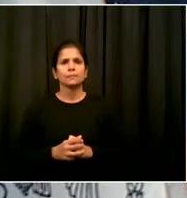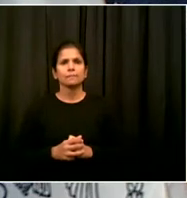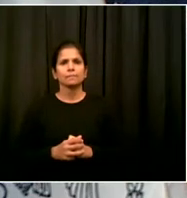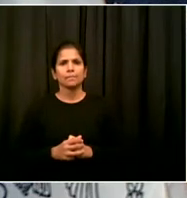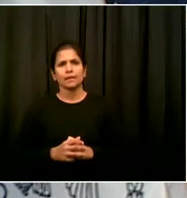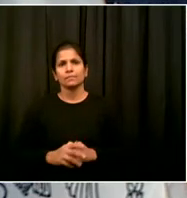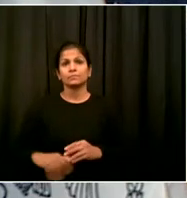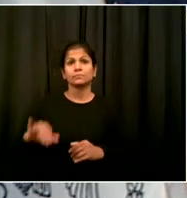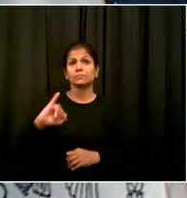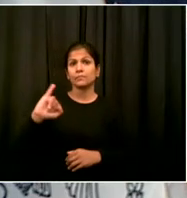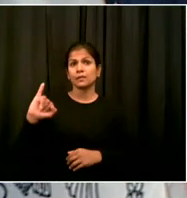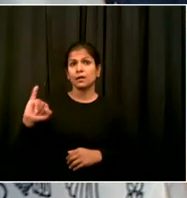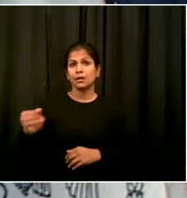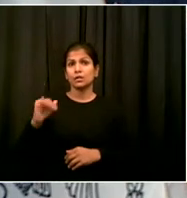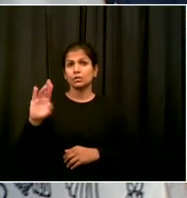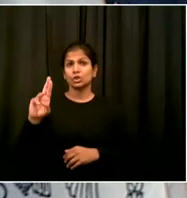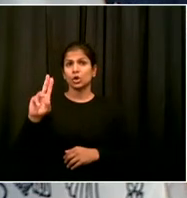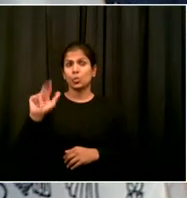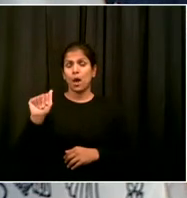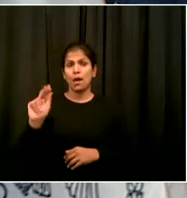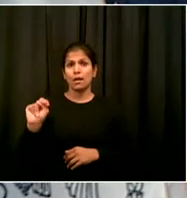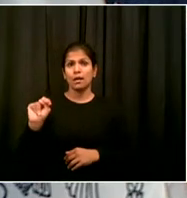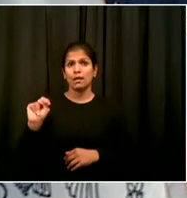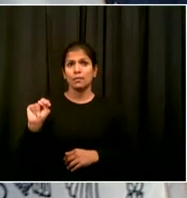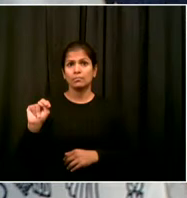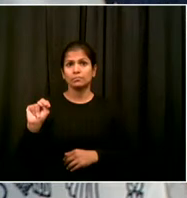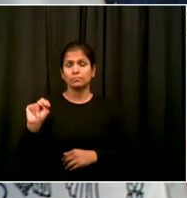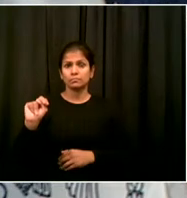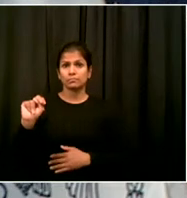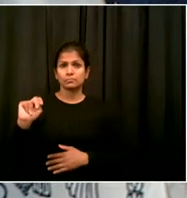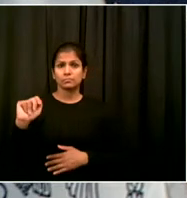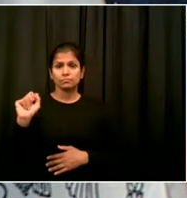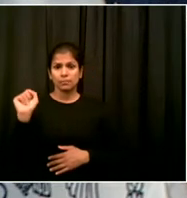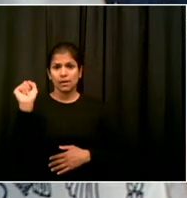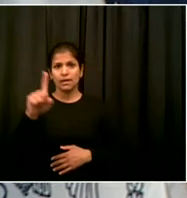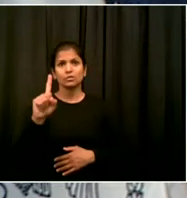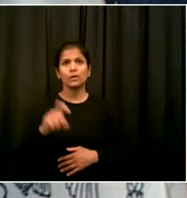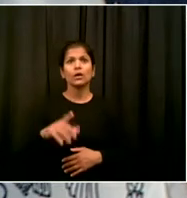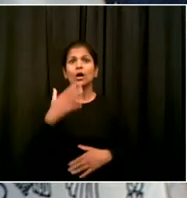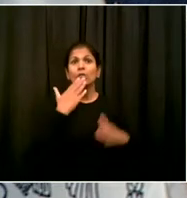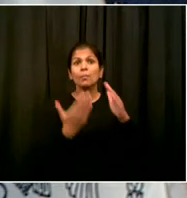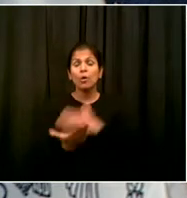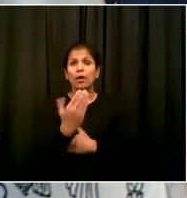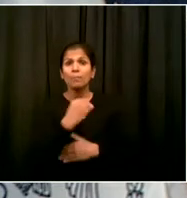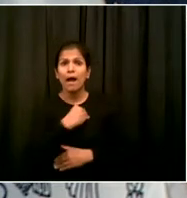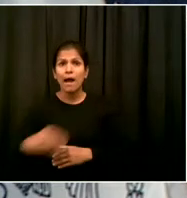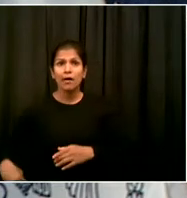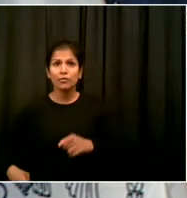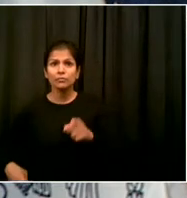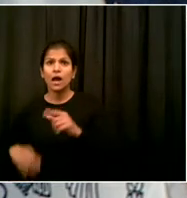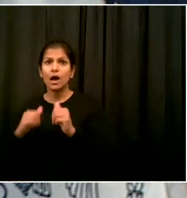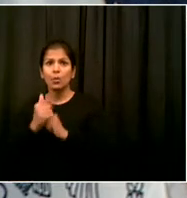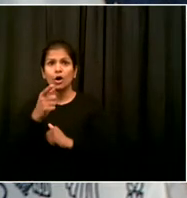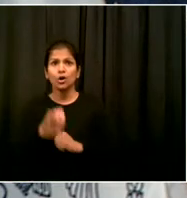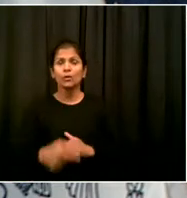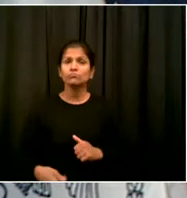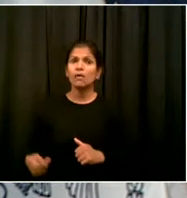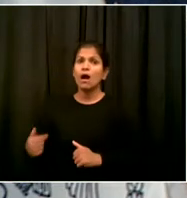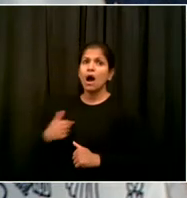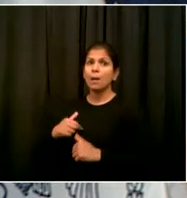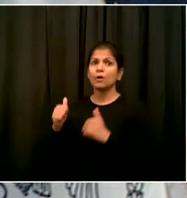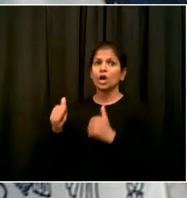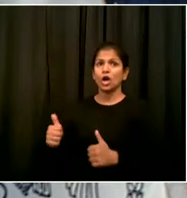Good morning, Mr. Mayor. How are you? I'm very good. Thank you. I want to ask you about the new program that you just